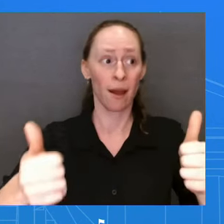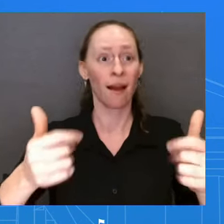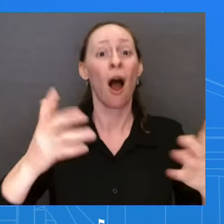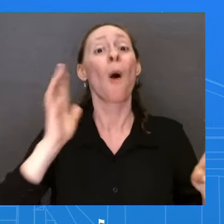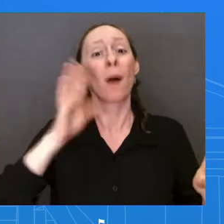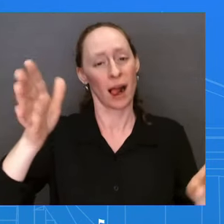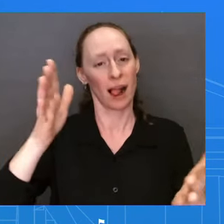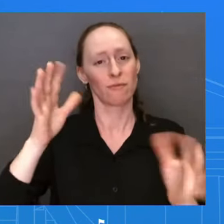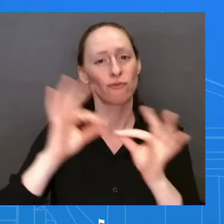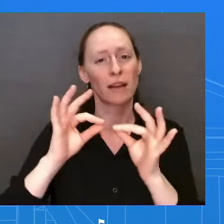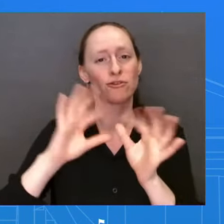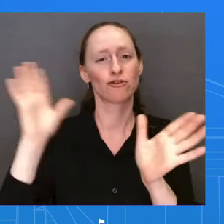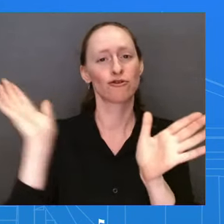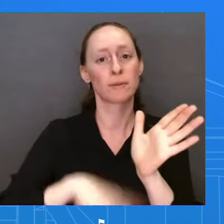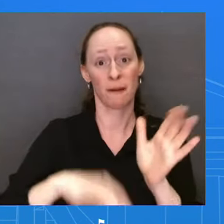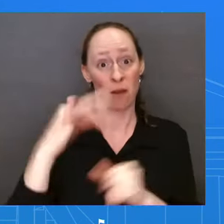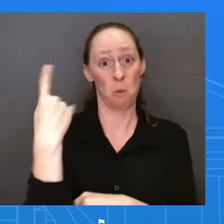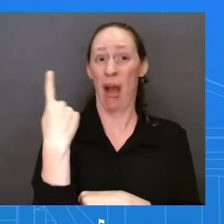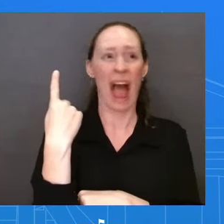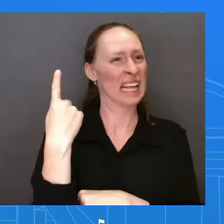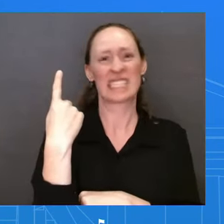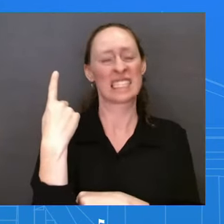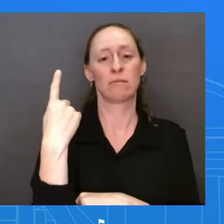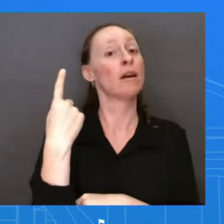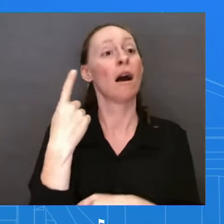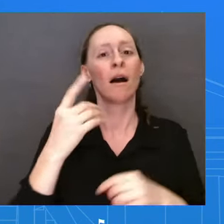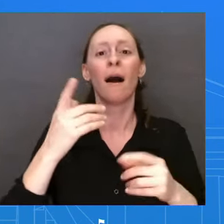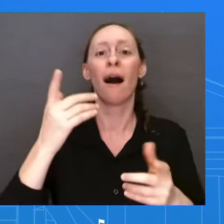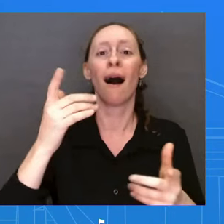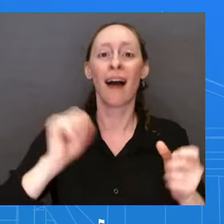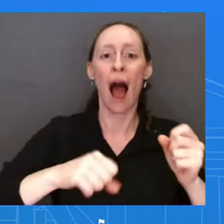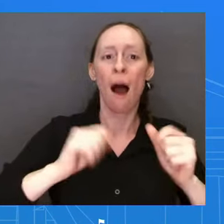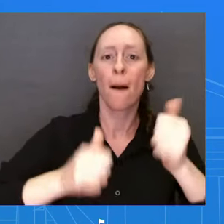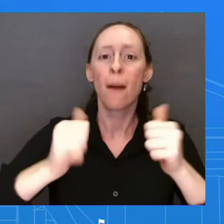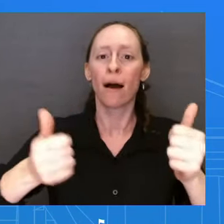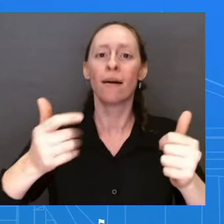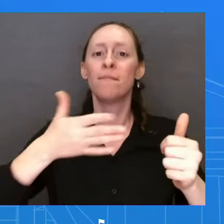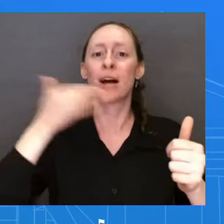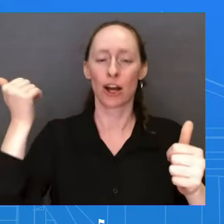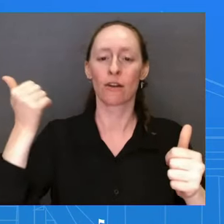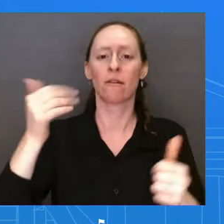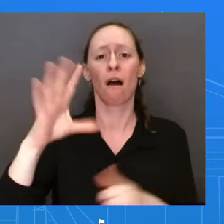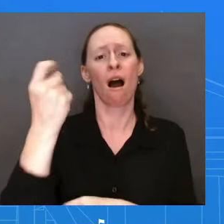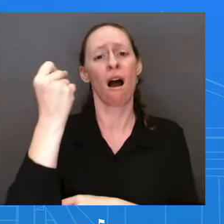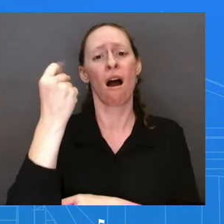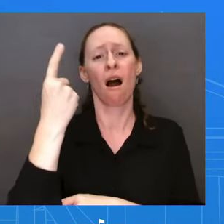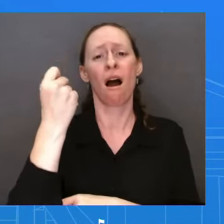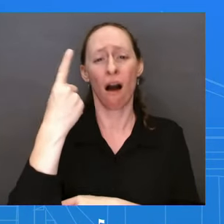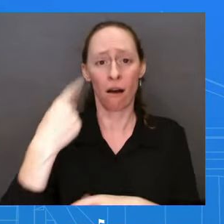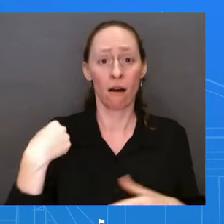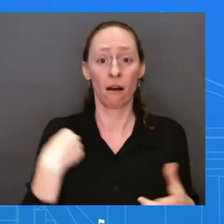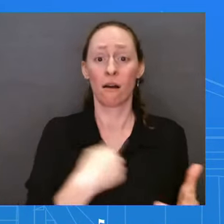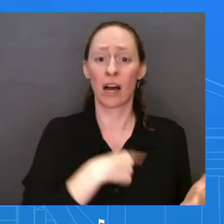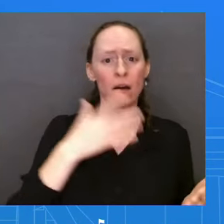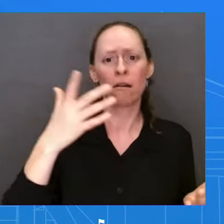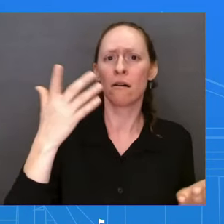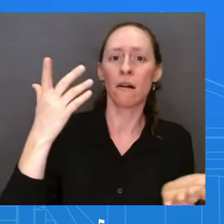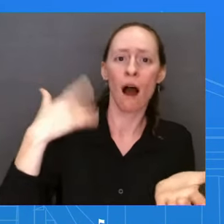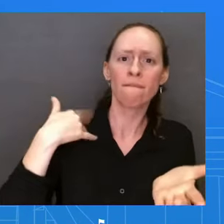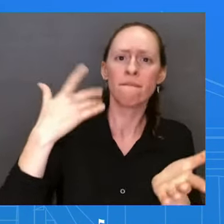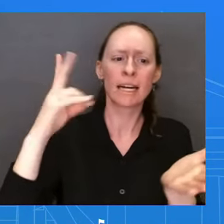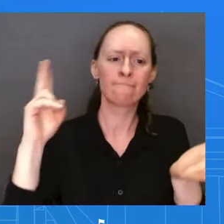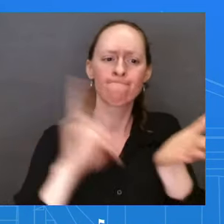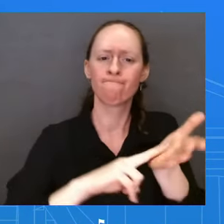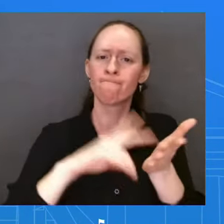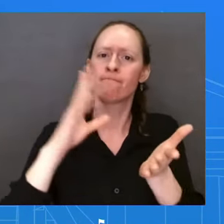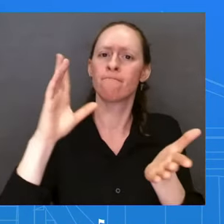getting rid of non-compete clauses, bringing down costs from insulin to hearing aids, and focusing on junk fees.